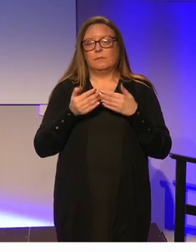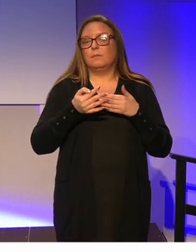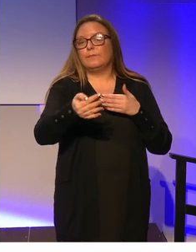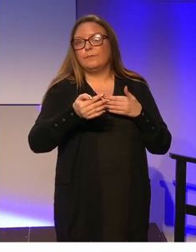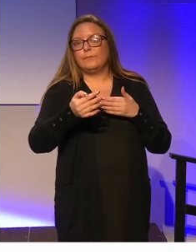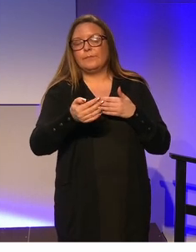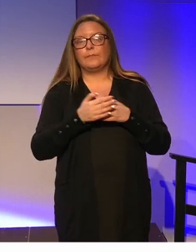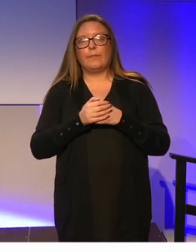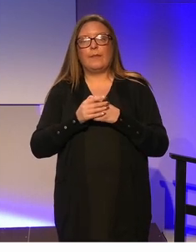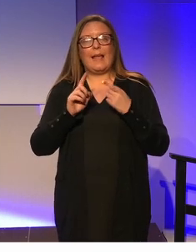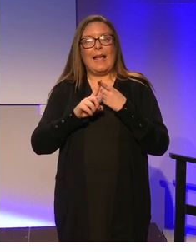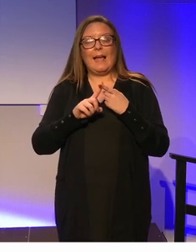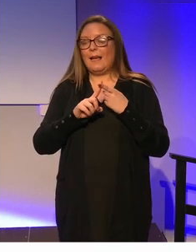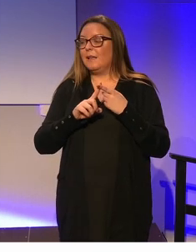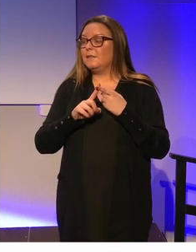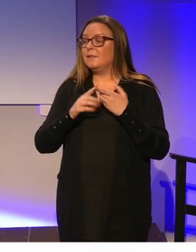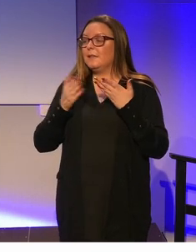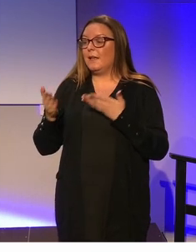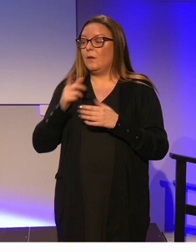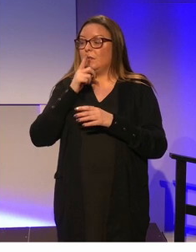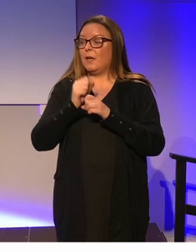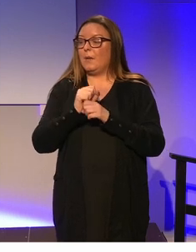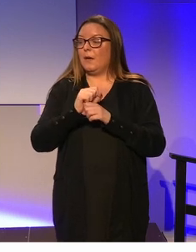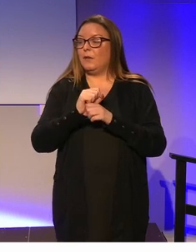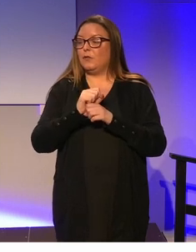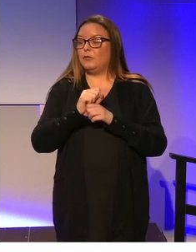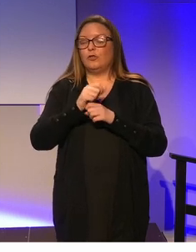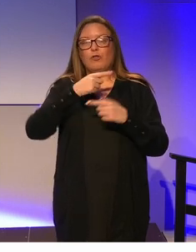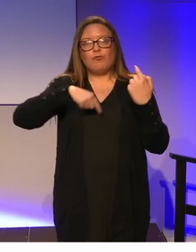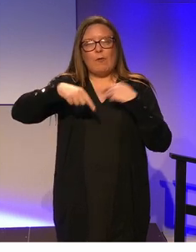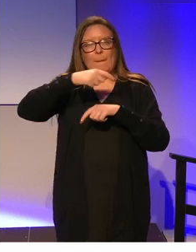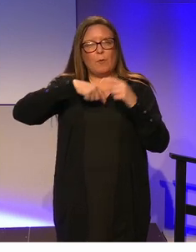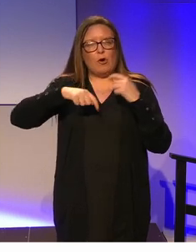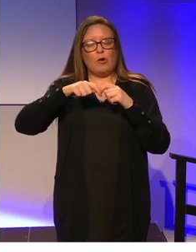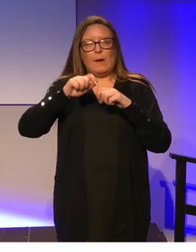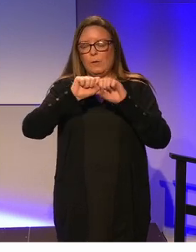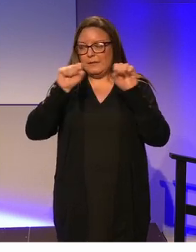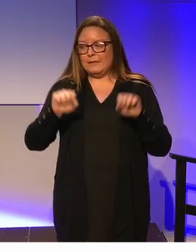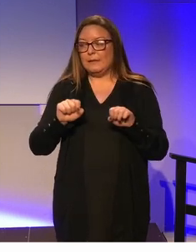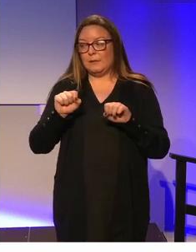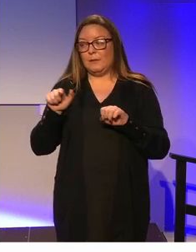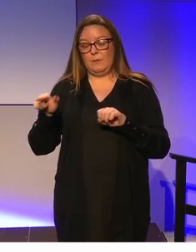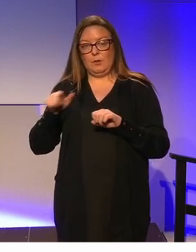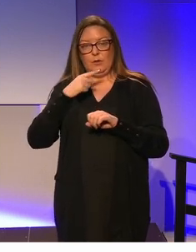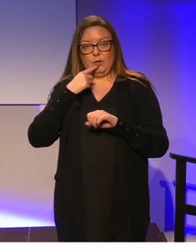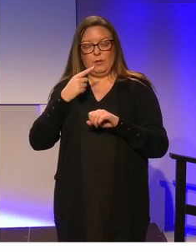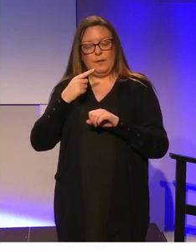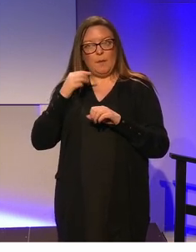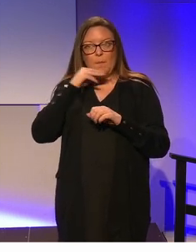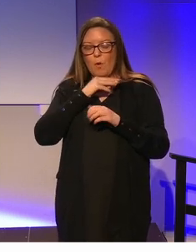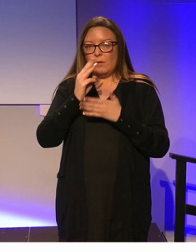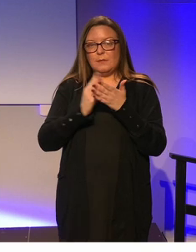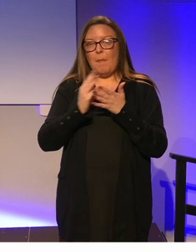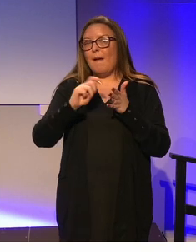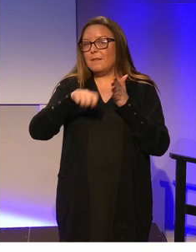A wrap-around system. This is Rose Desmond, who is a principal of a post-primary school, who is one of the key informants for the project as well.